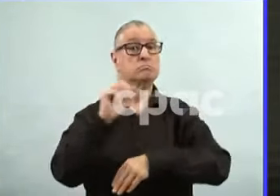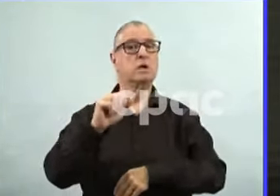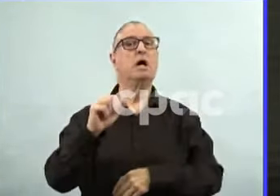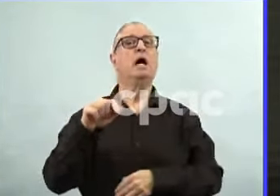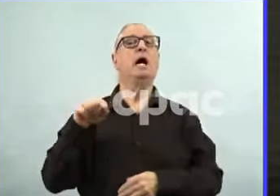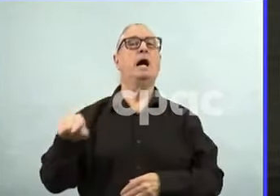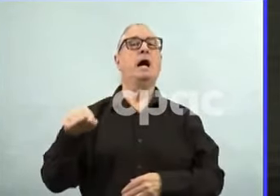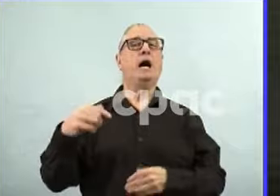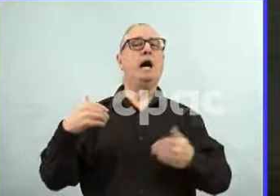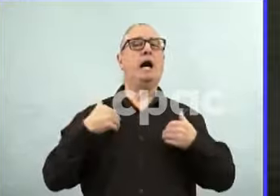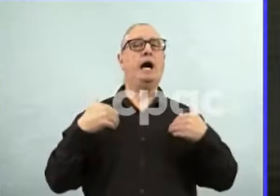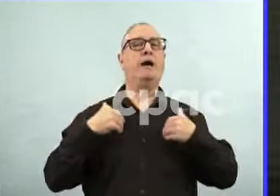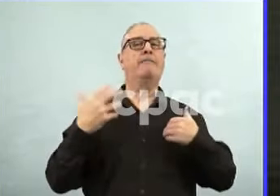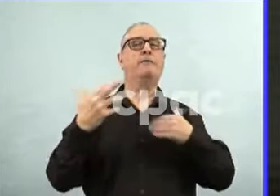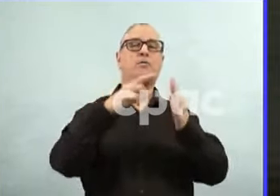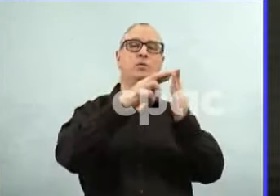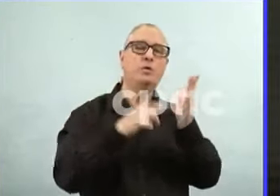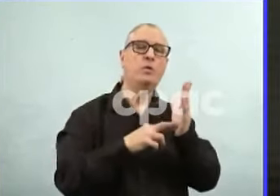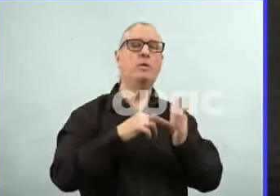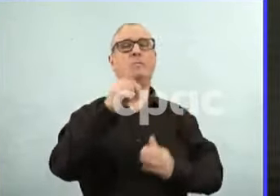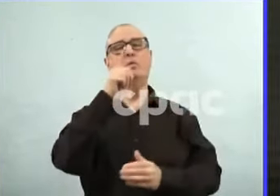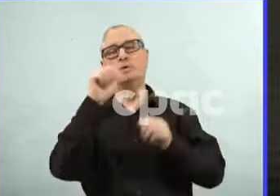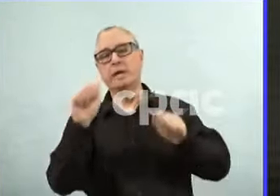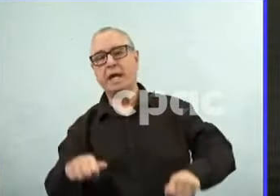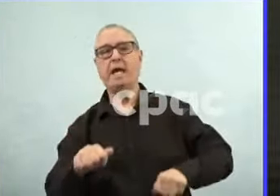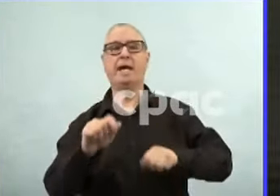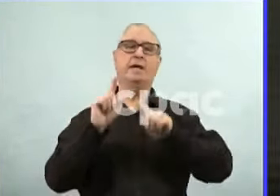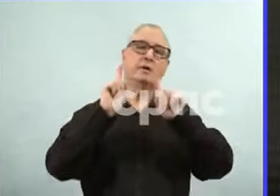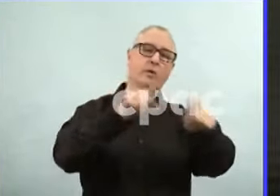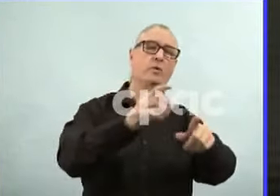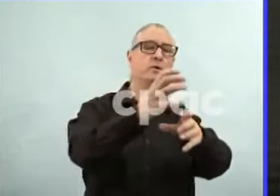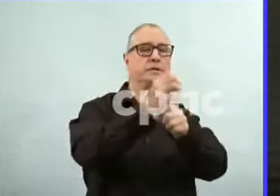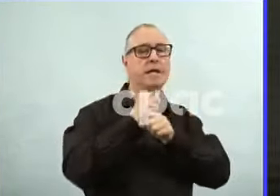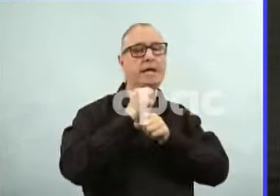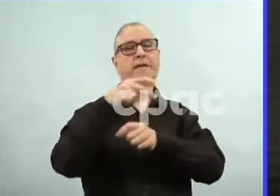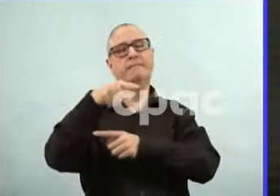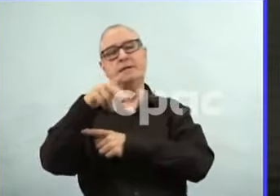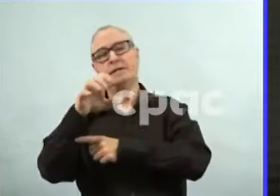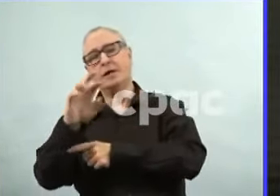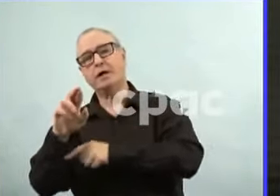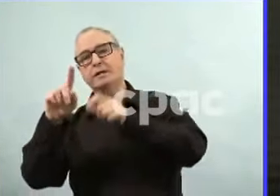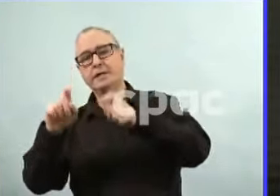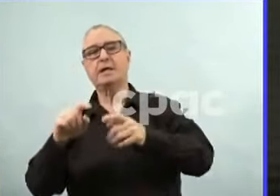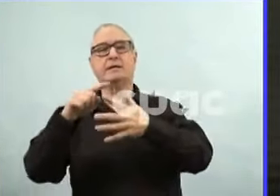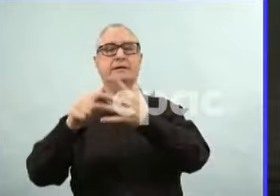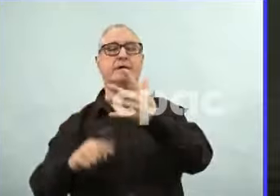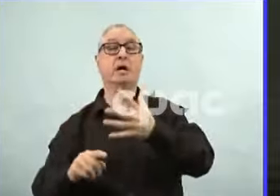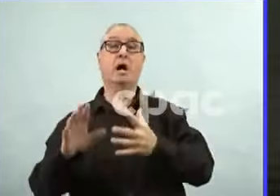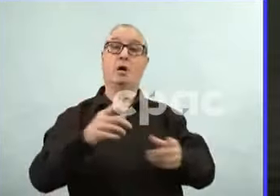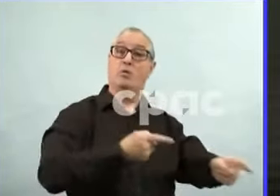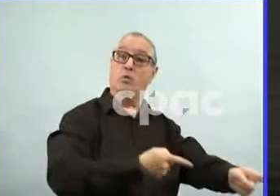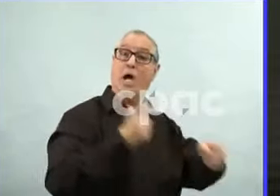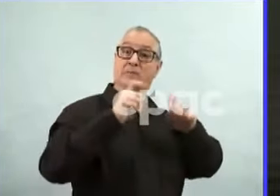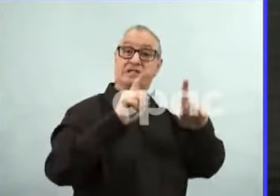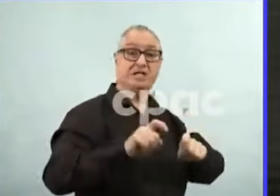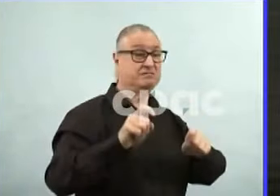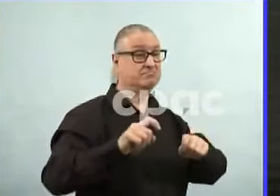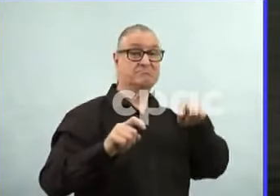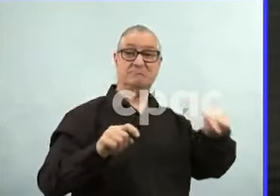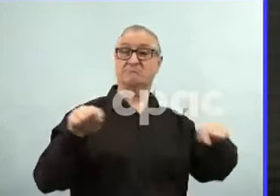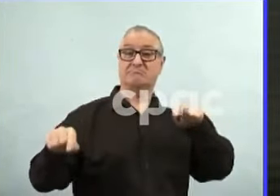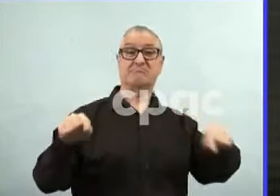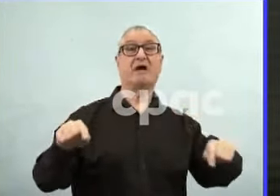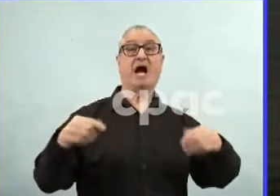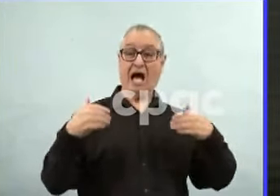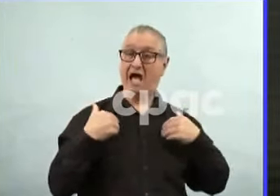that's where the greatest utility is. We have rapid antigen tests available as well. And we're going to transition here. We are transitioning here to a